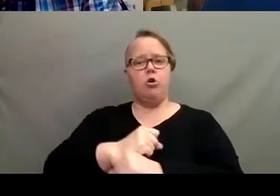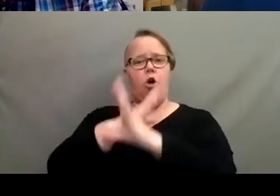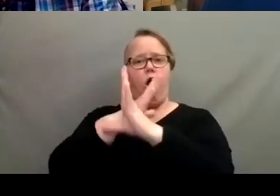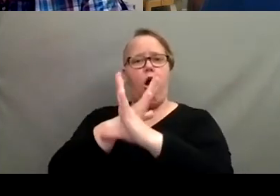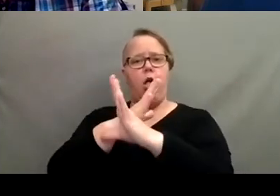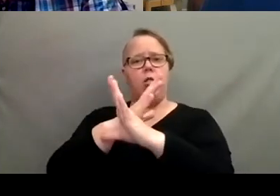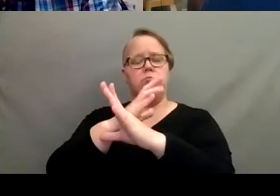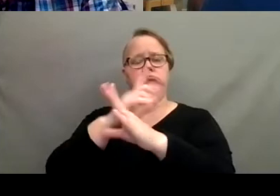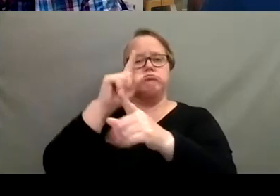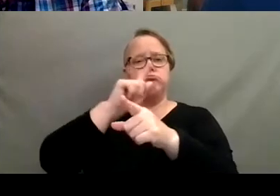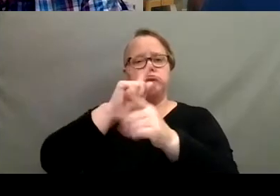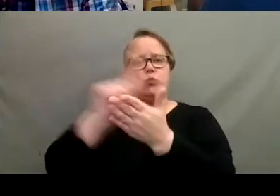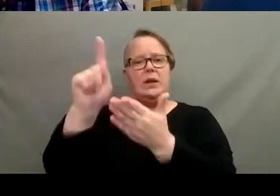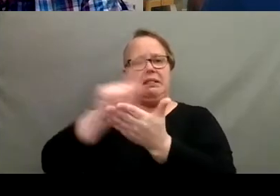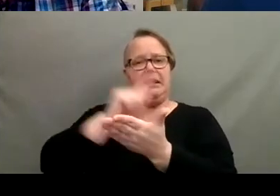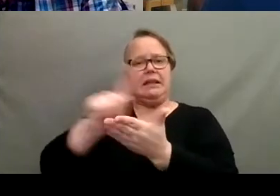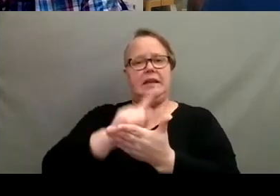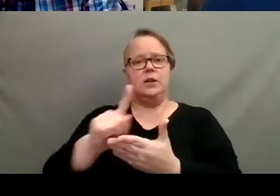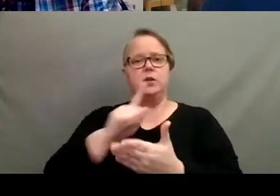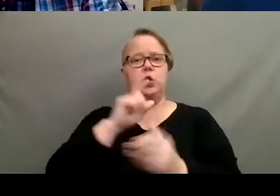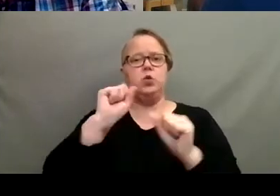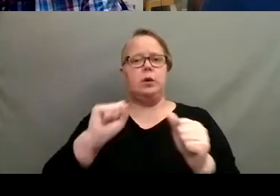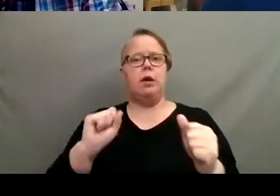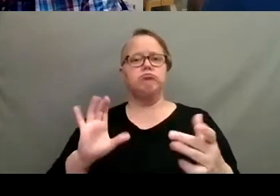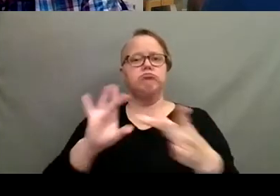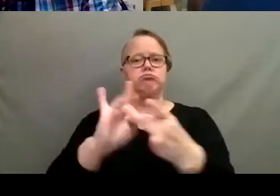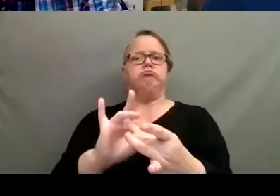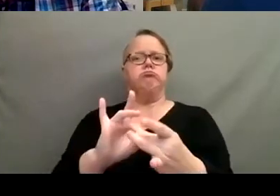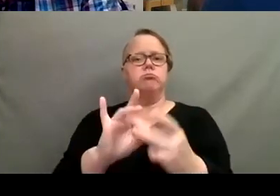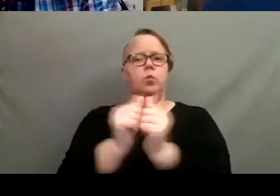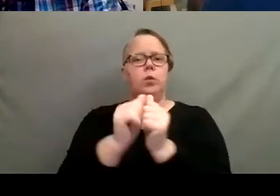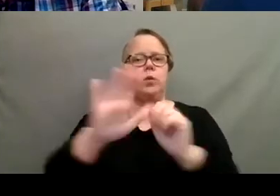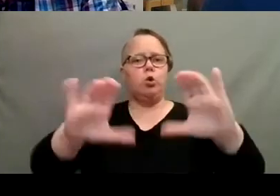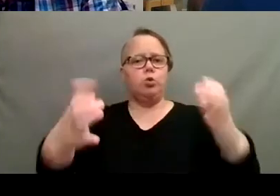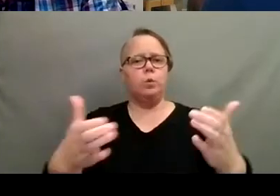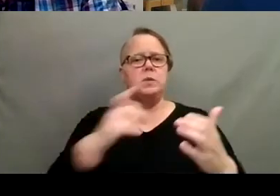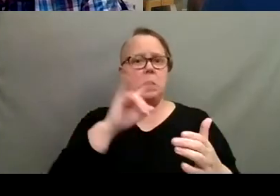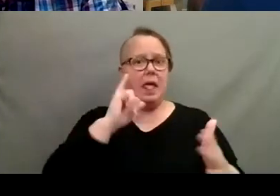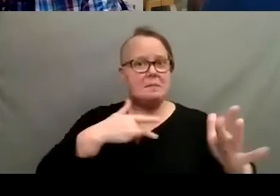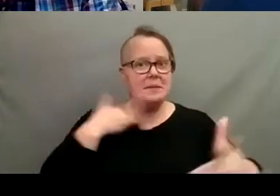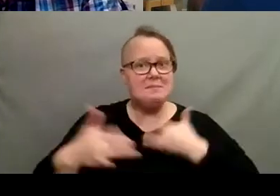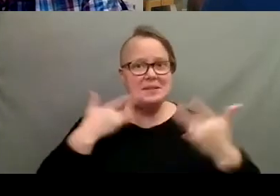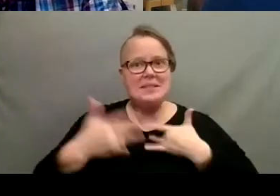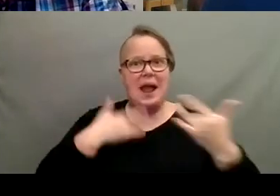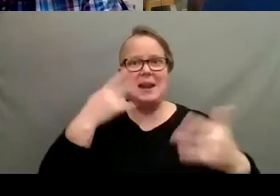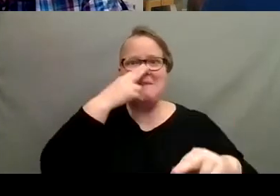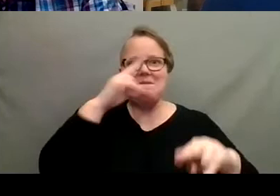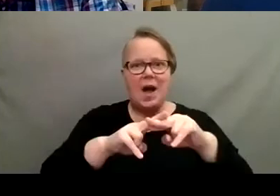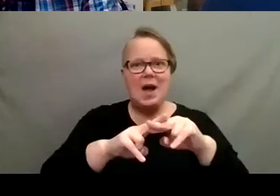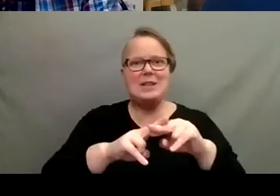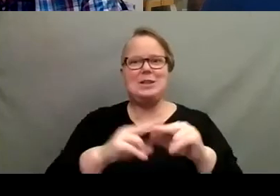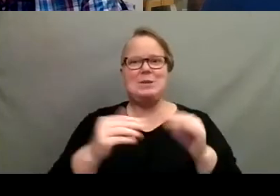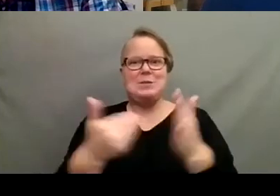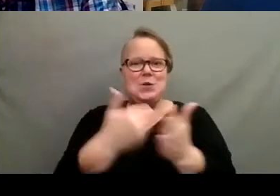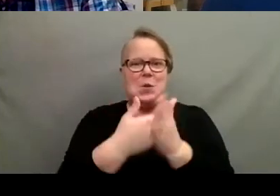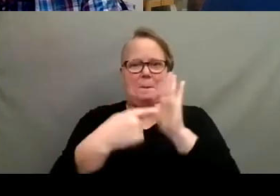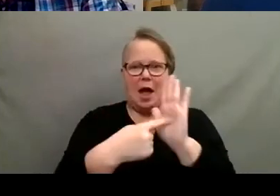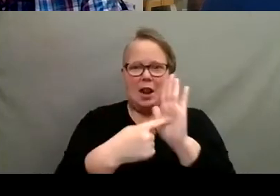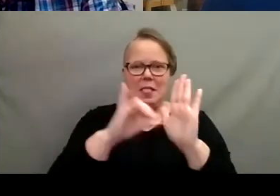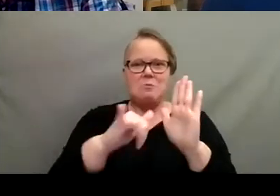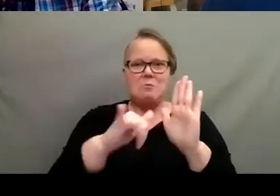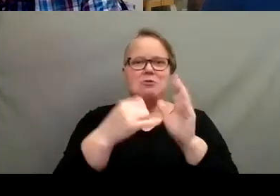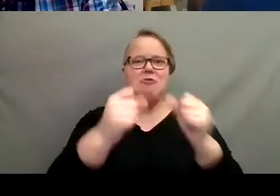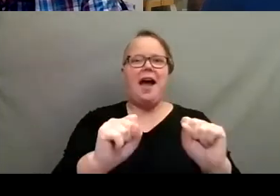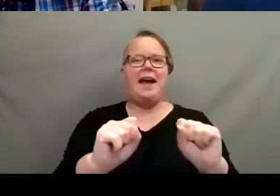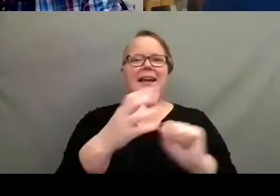still kind of stay connected with your group. So yeah, that's been really exciting and fun. Just some new models that we're trying out. And I,